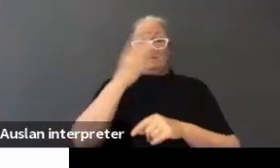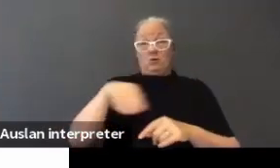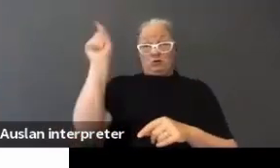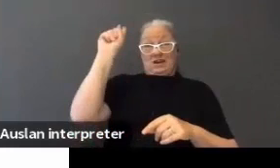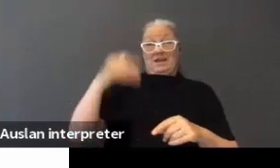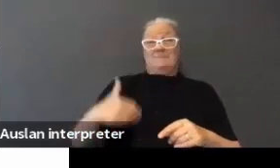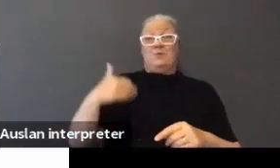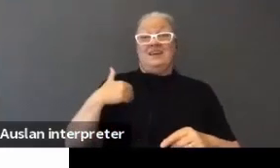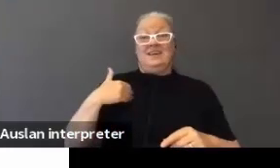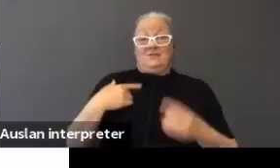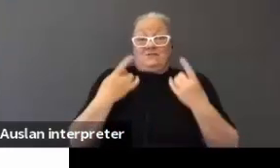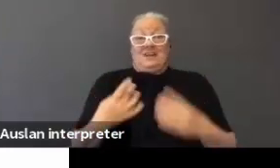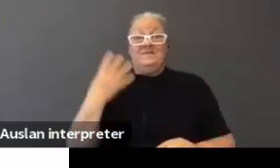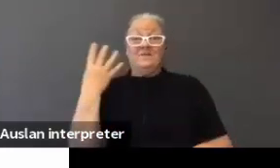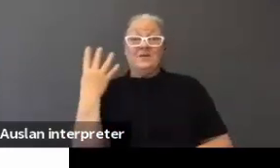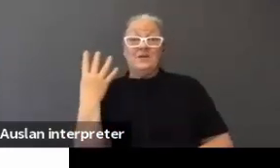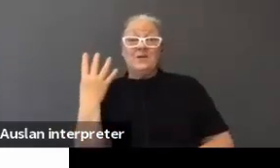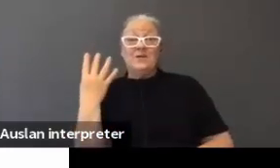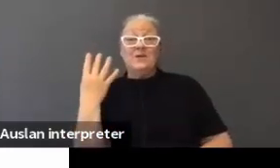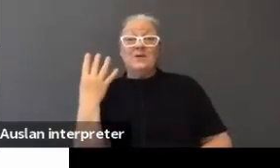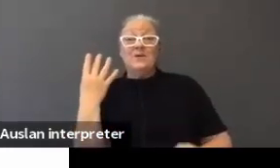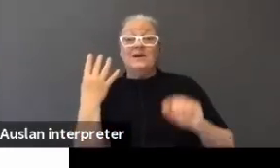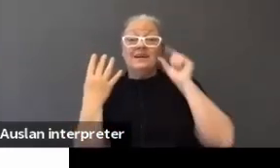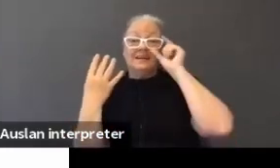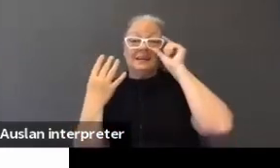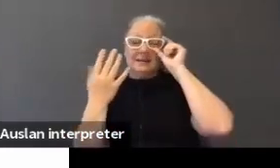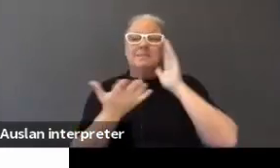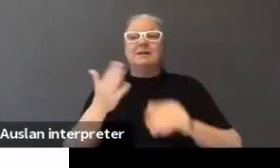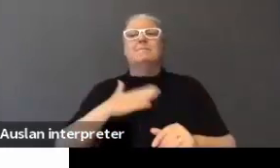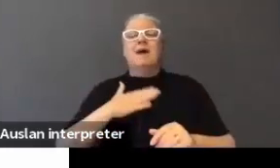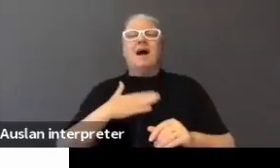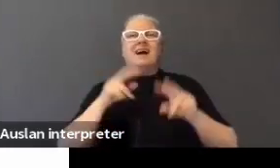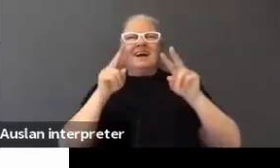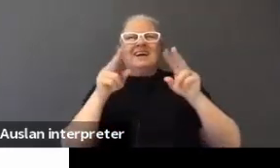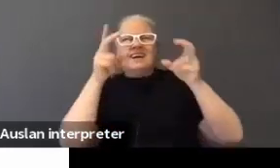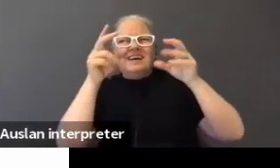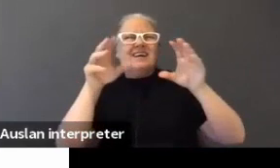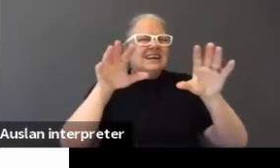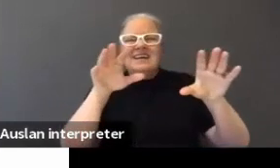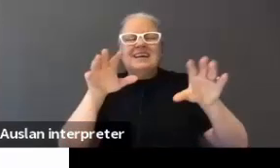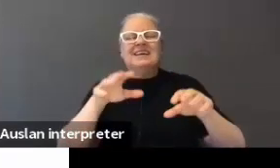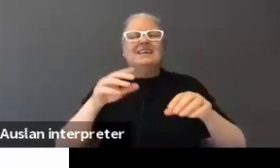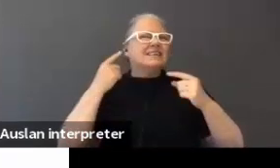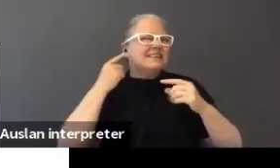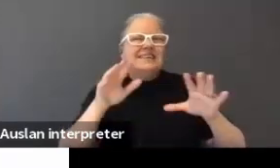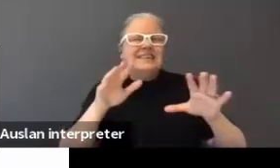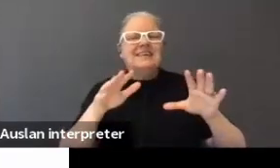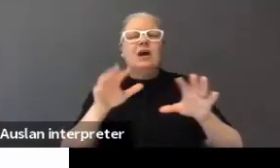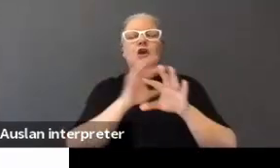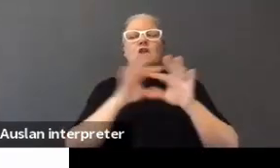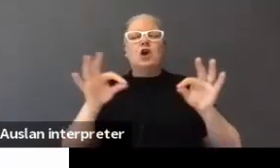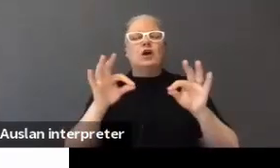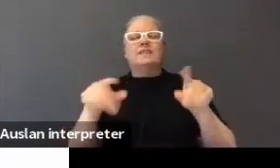already. So, therefore, my energy levels are not as grand as they were if